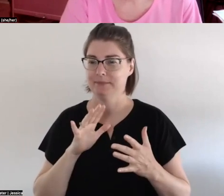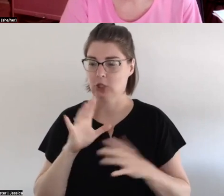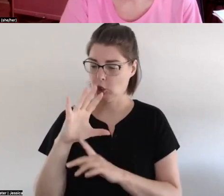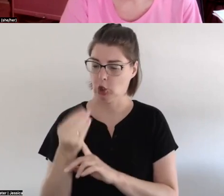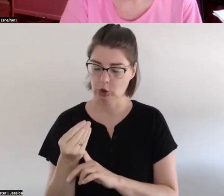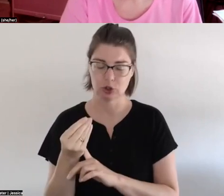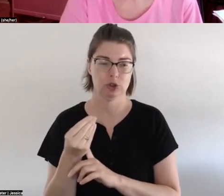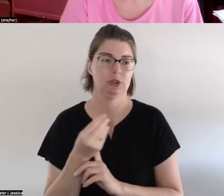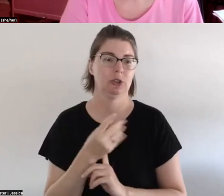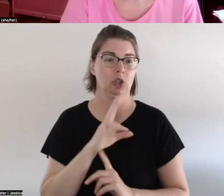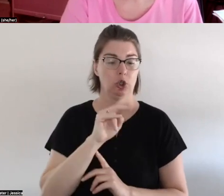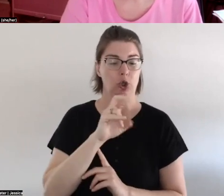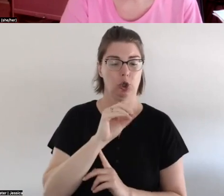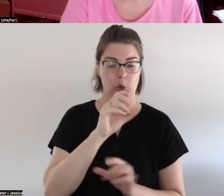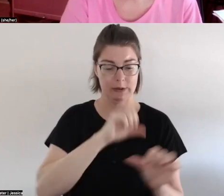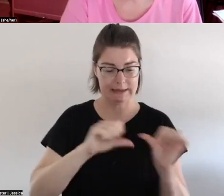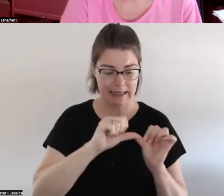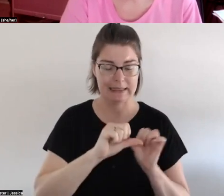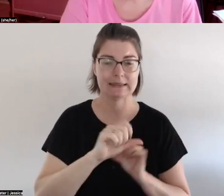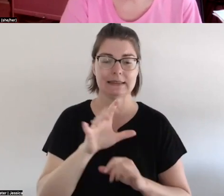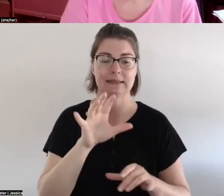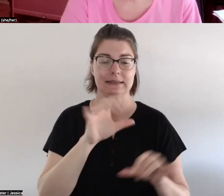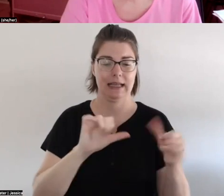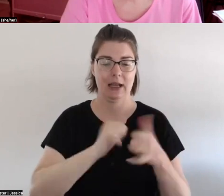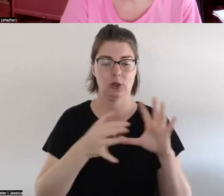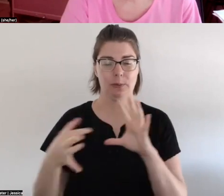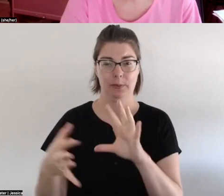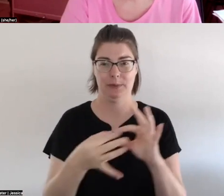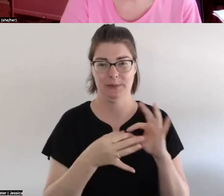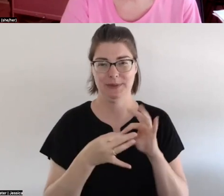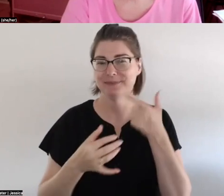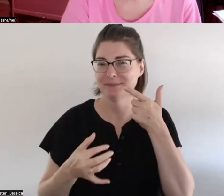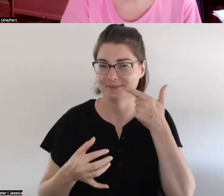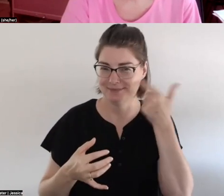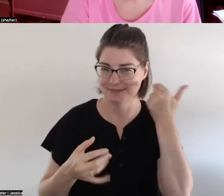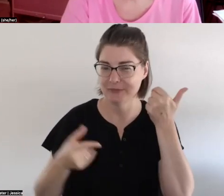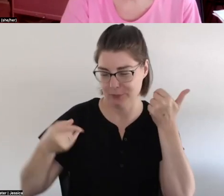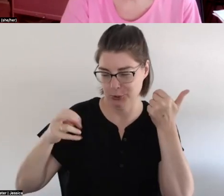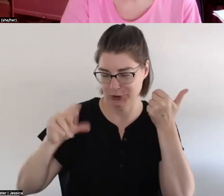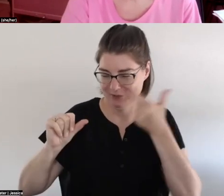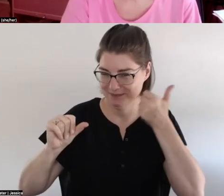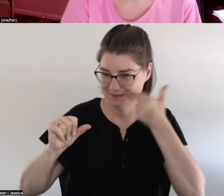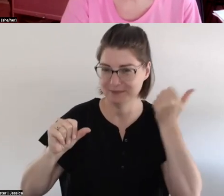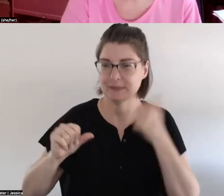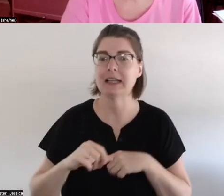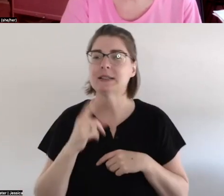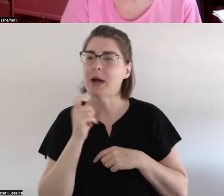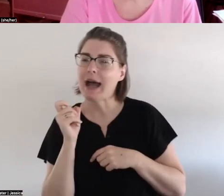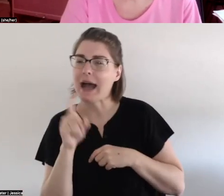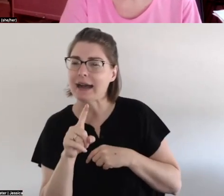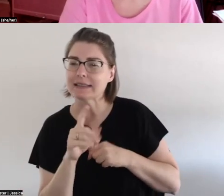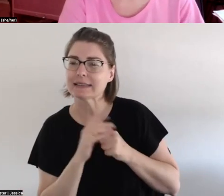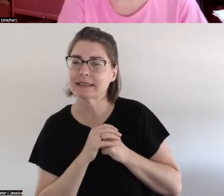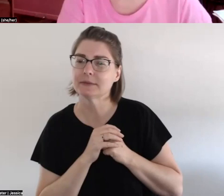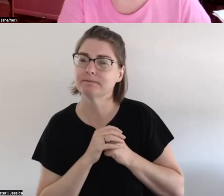and neuroscience and science together some and and some somebody has a question wondering